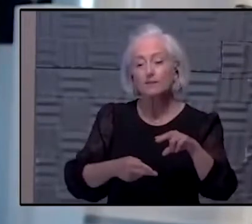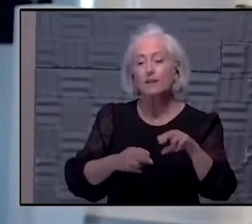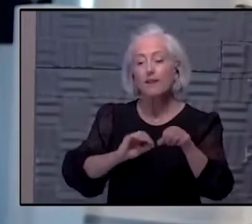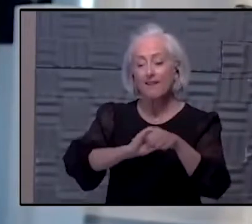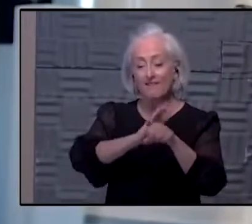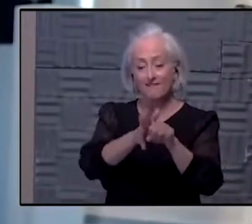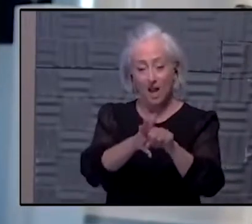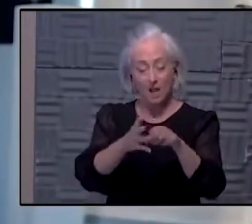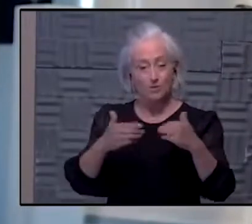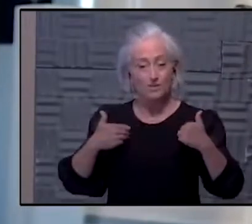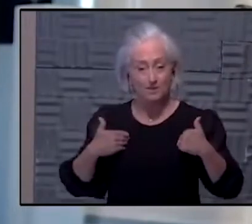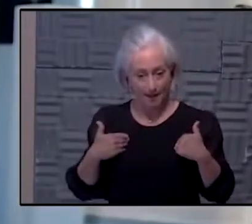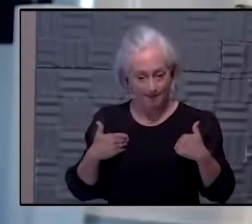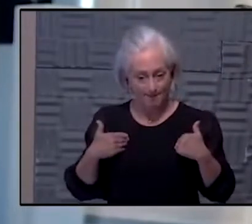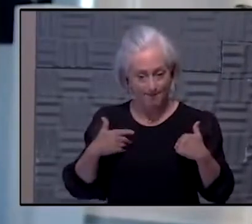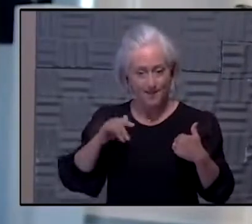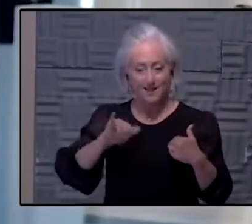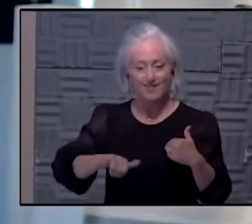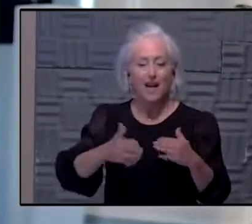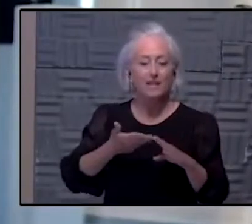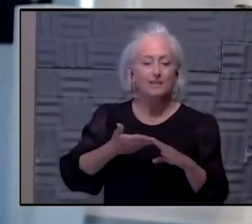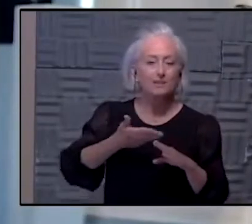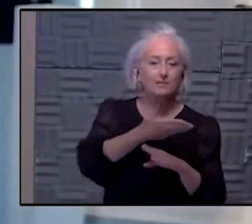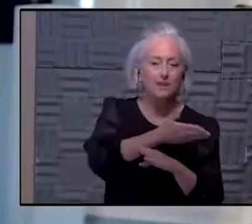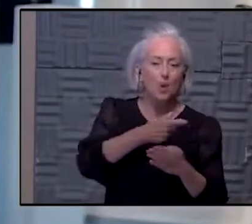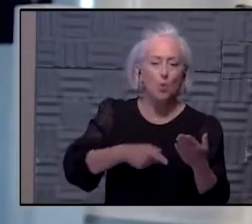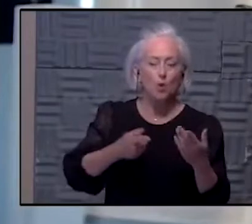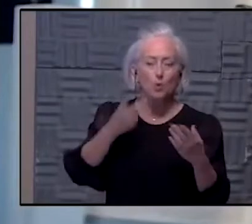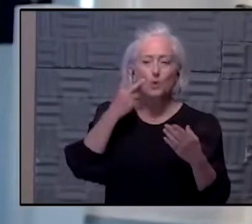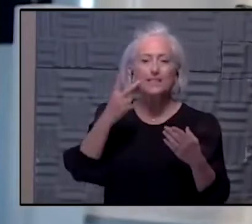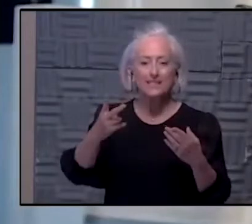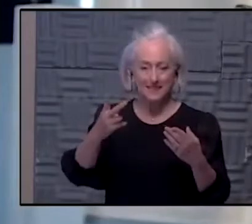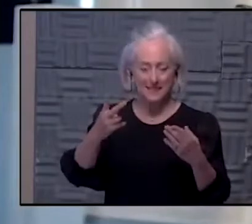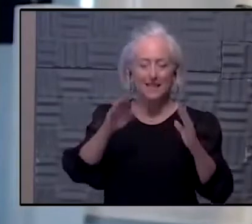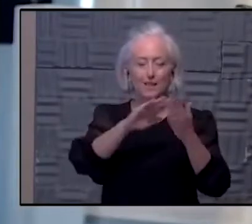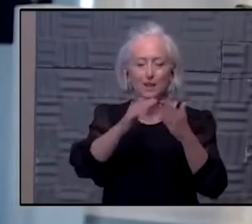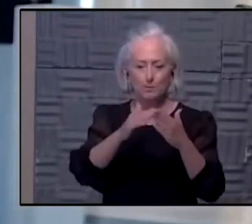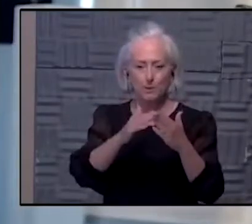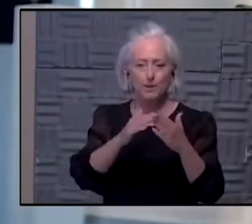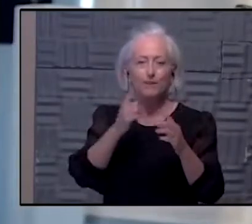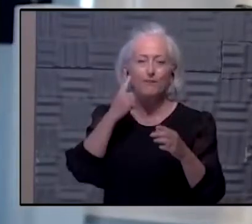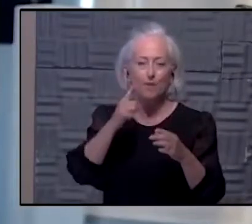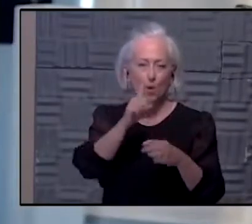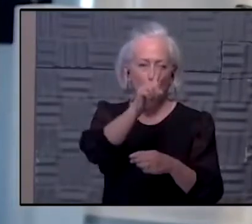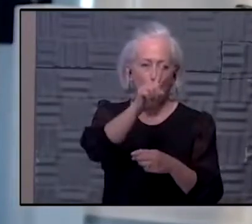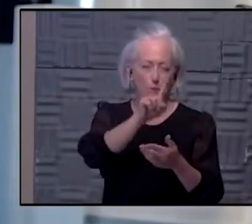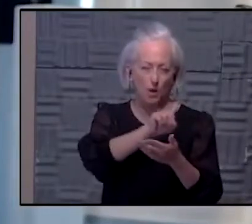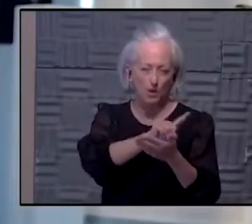it precedes what we see in the community by about a week or 10 days. So it's a pretty good predictor.